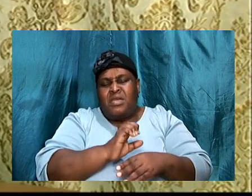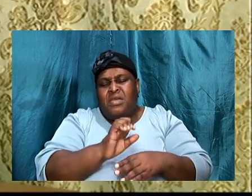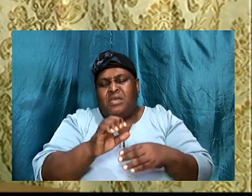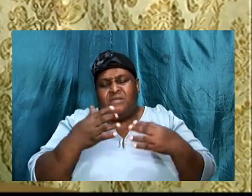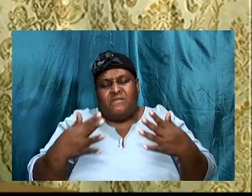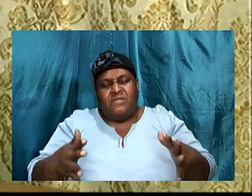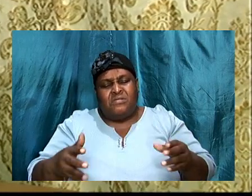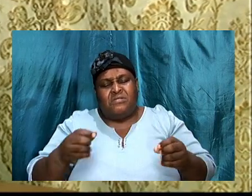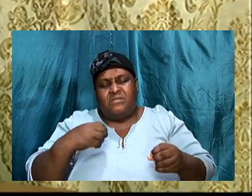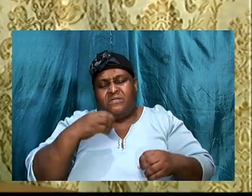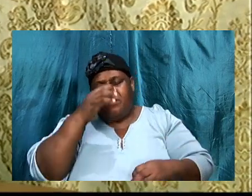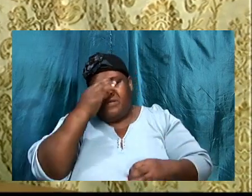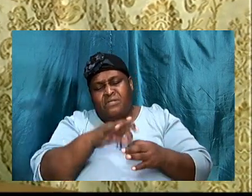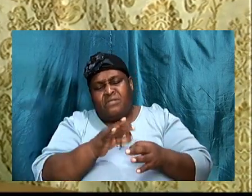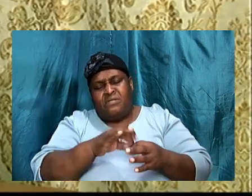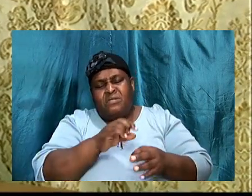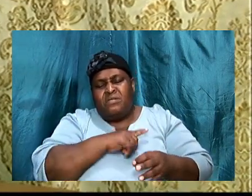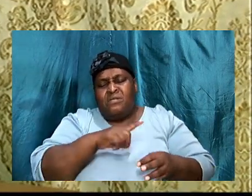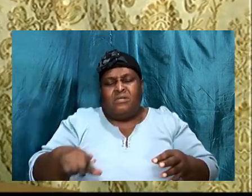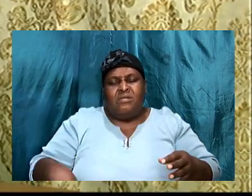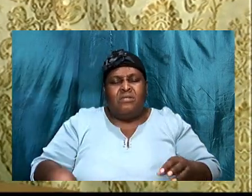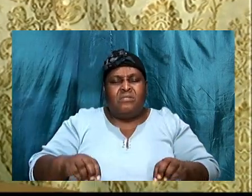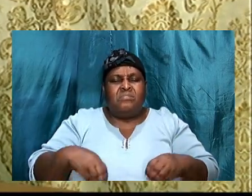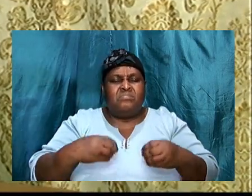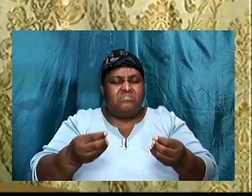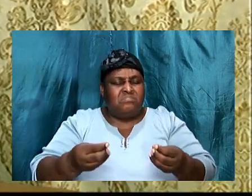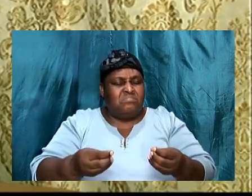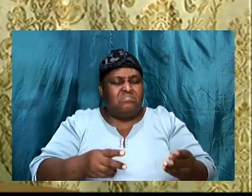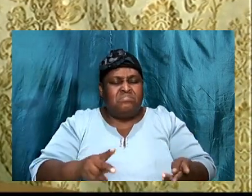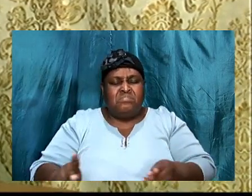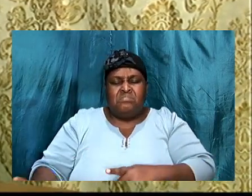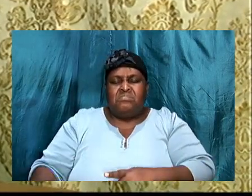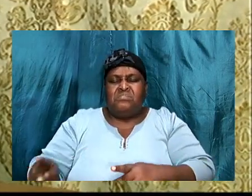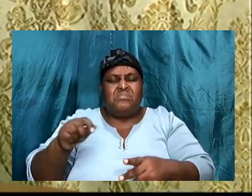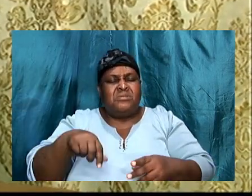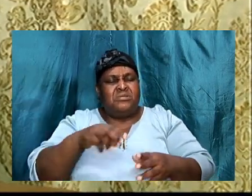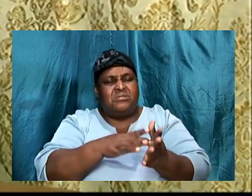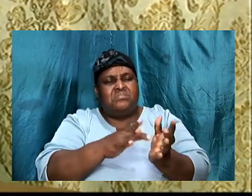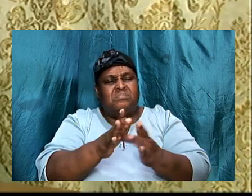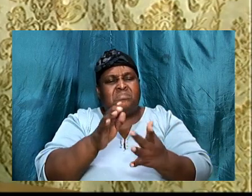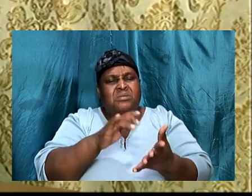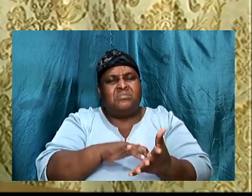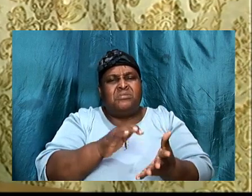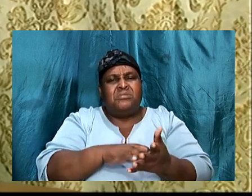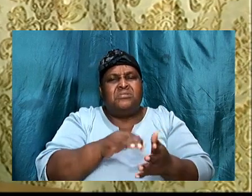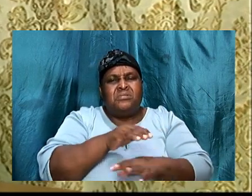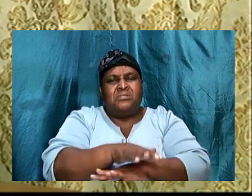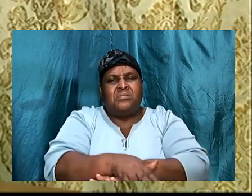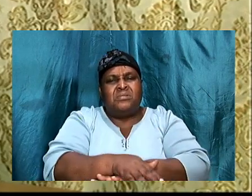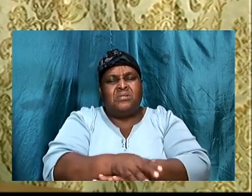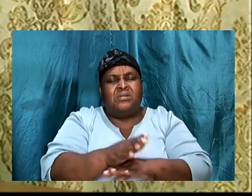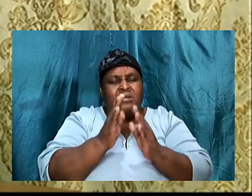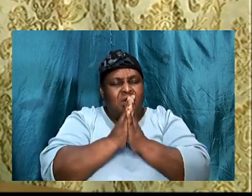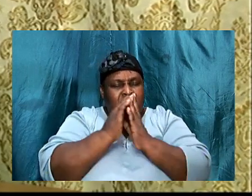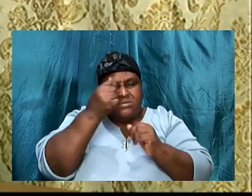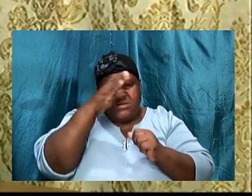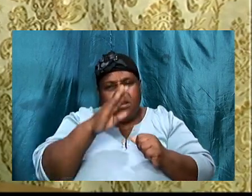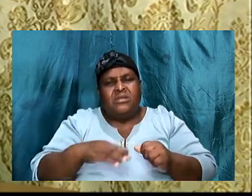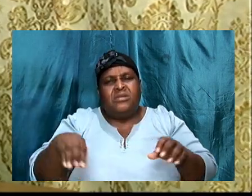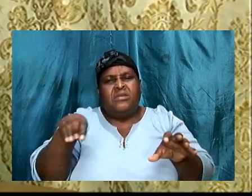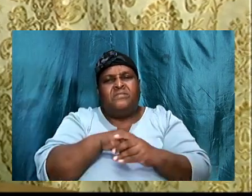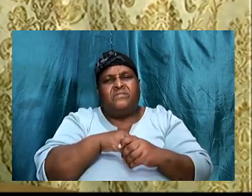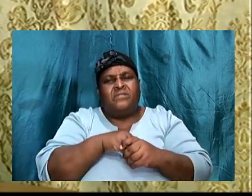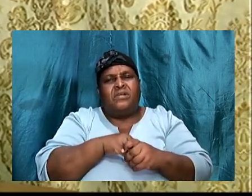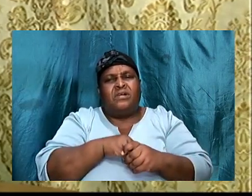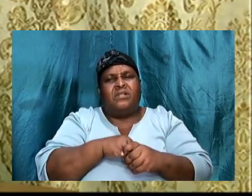present this Bible study to you tonight. Jesus, we ask God that you intervene. We ask God that you inspire.